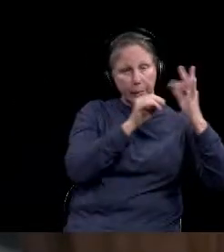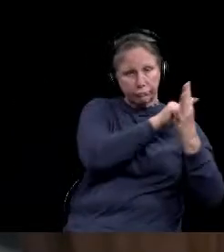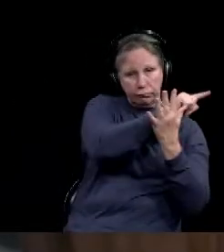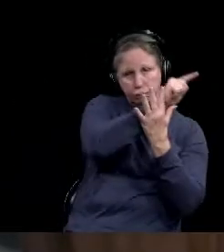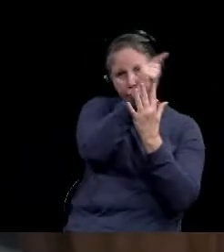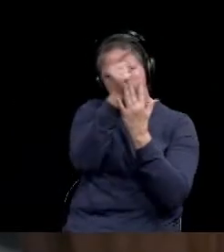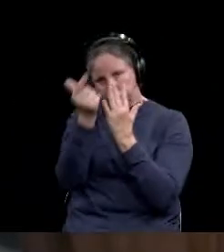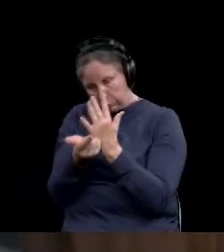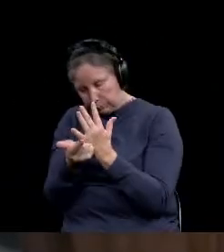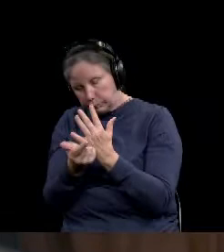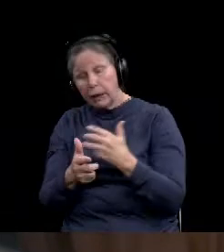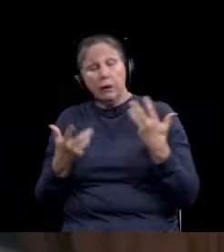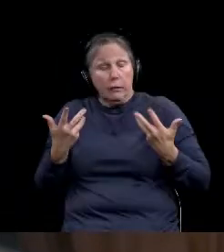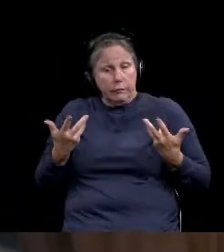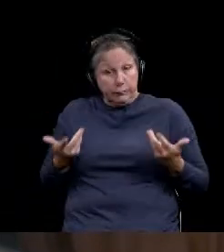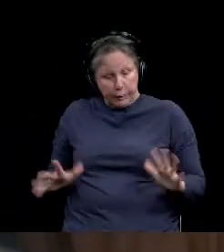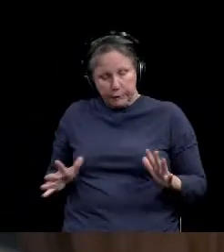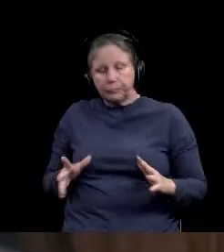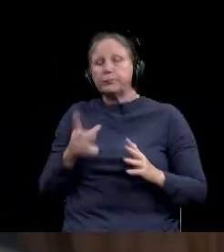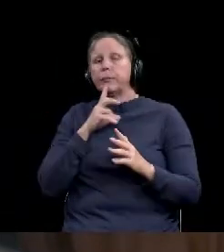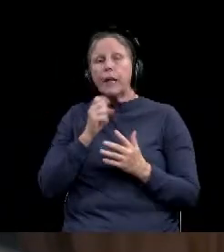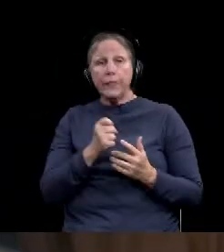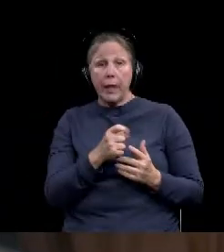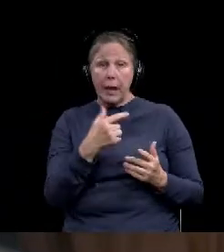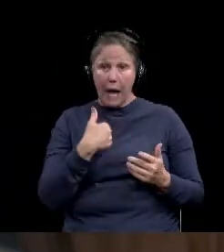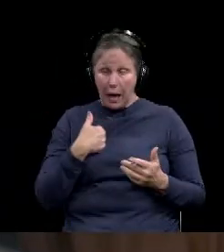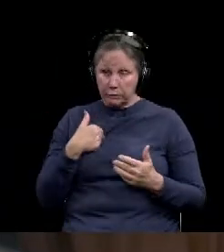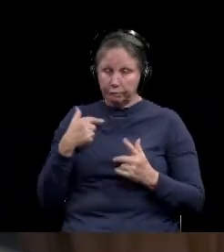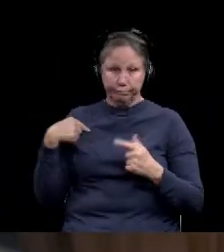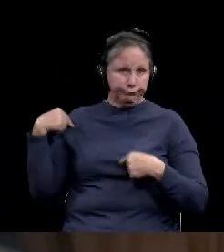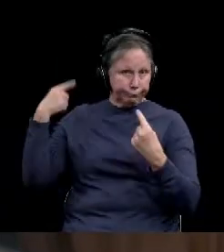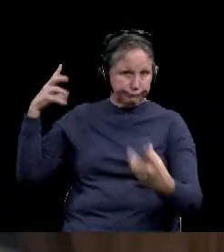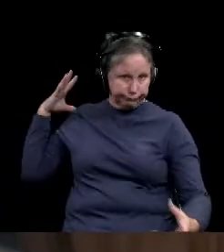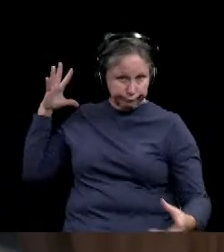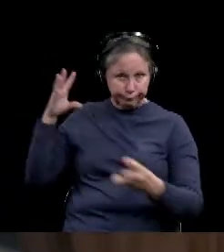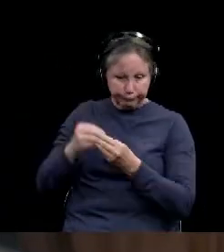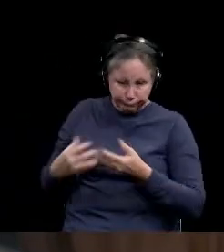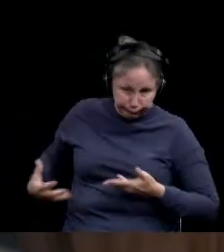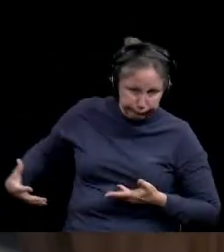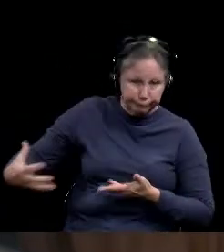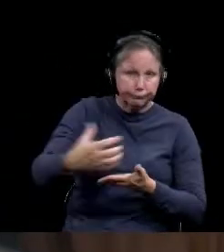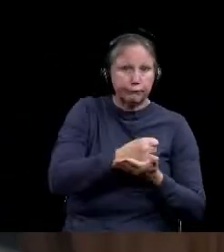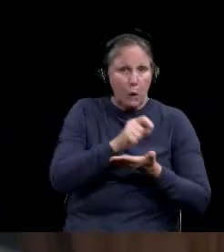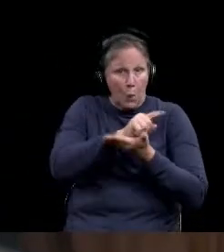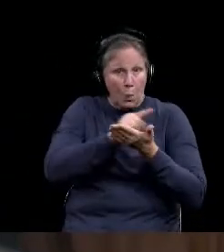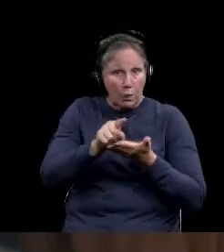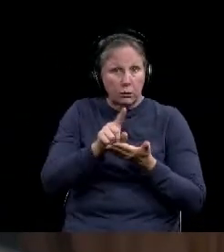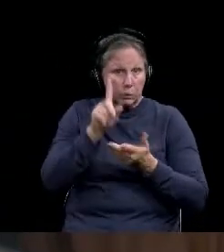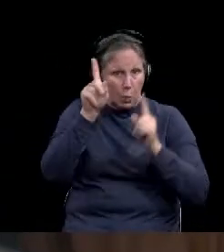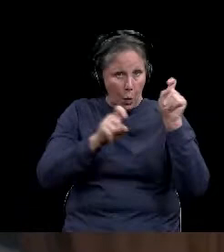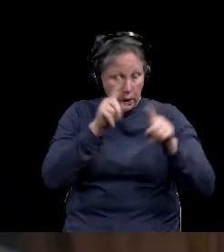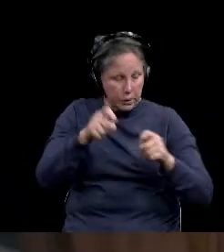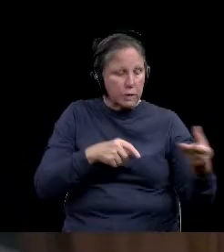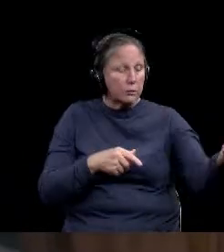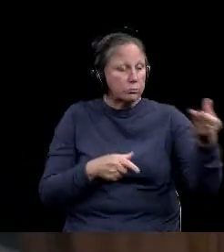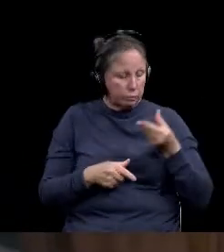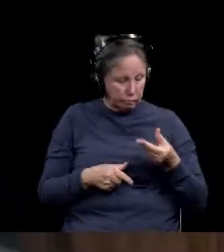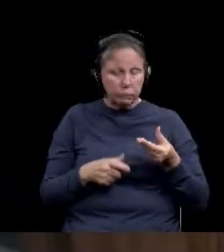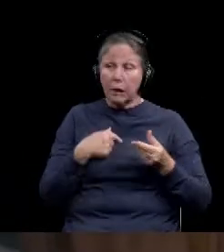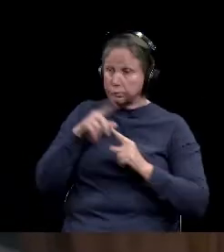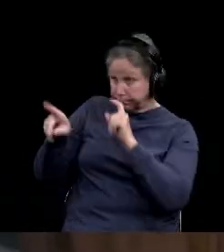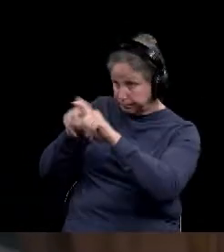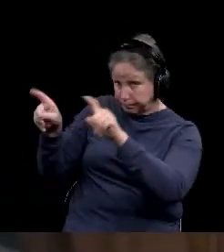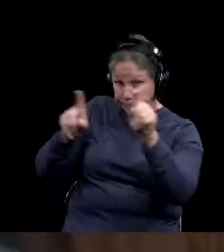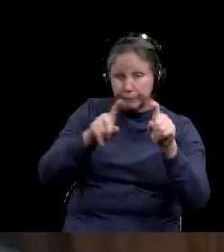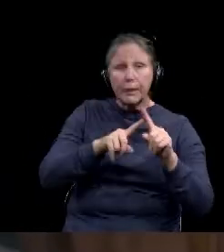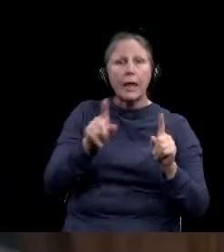you. Then we'll open it for the questions that I've collected through the last week. And then we'll open it to